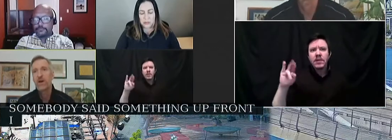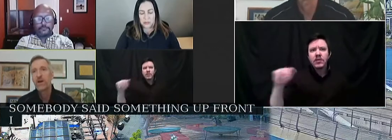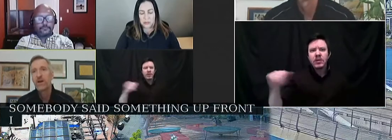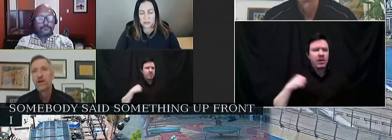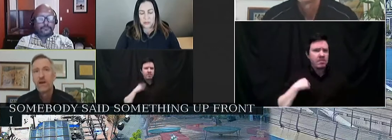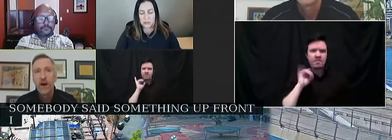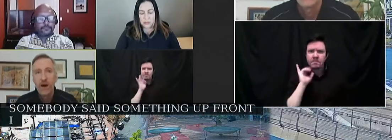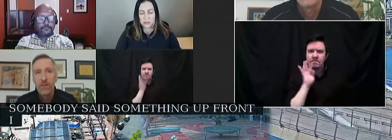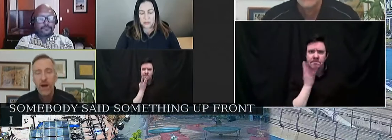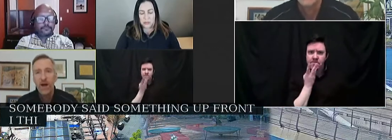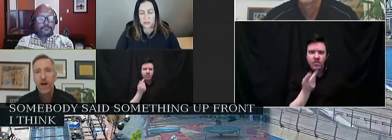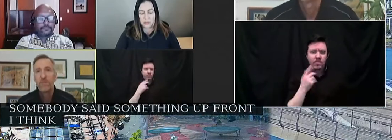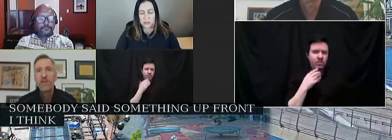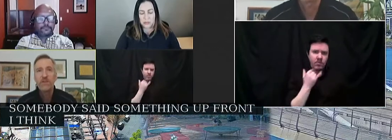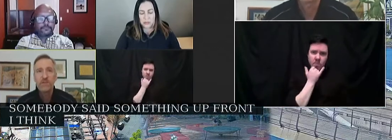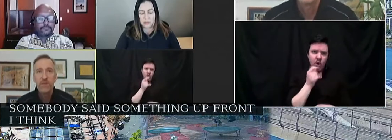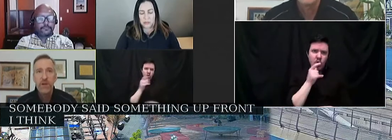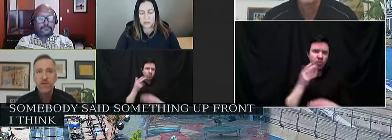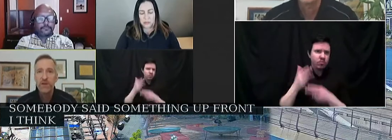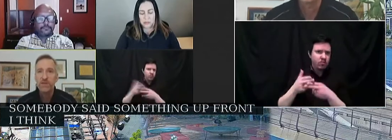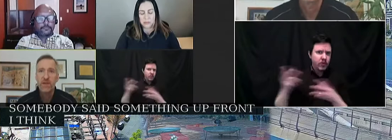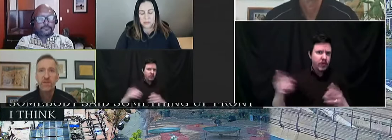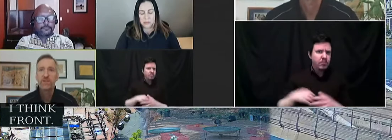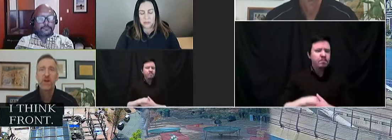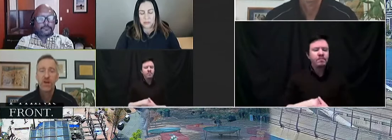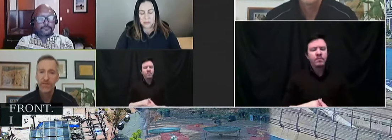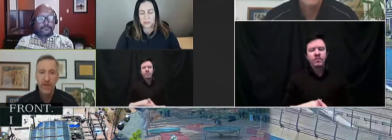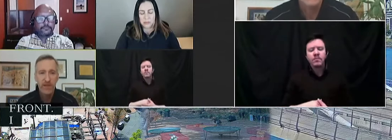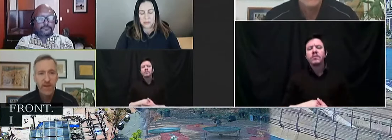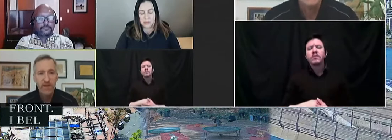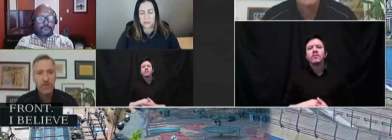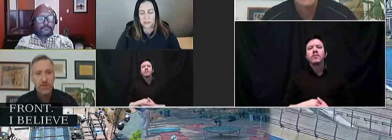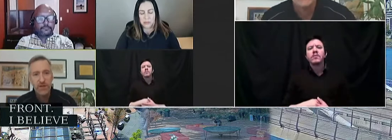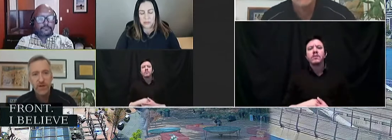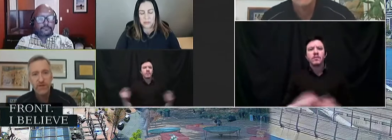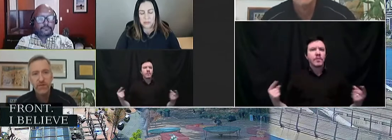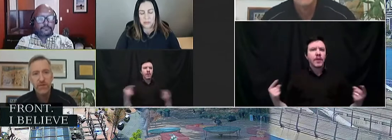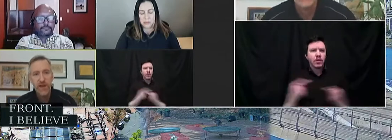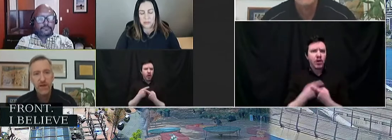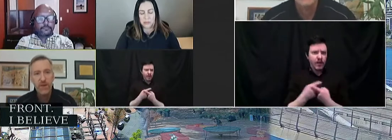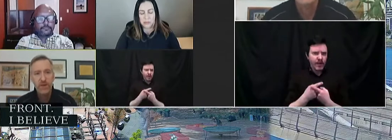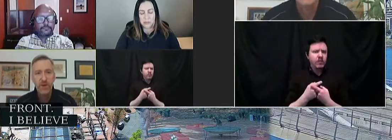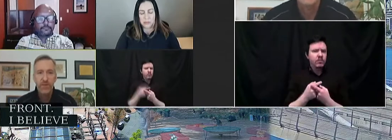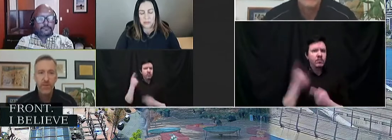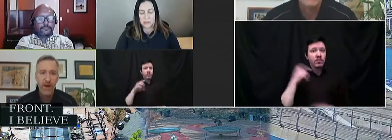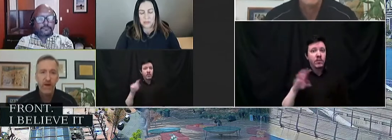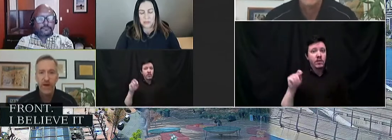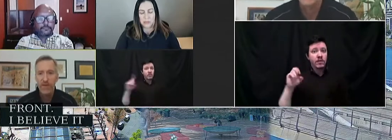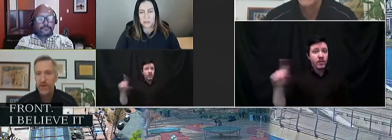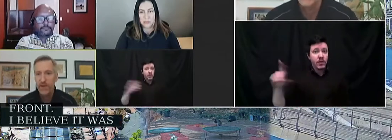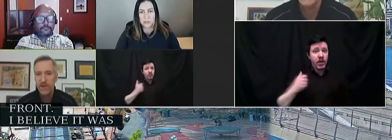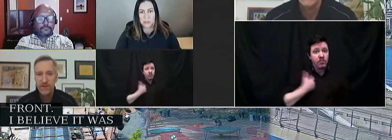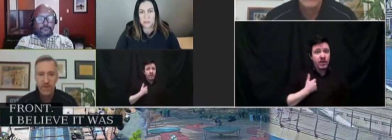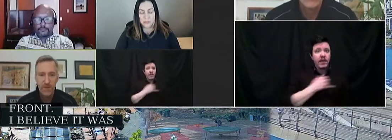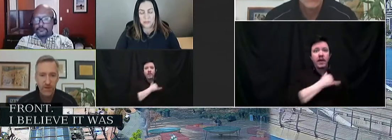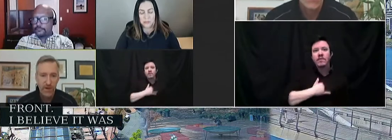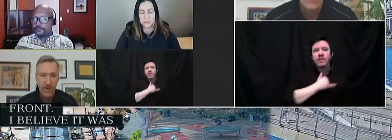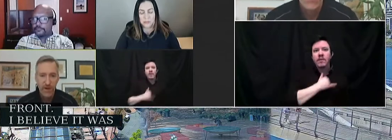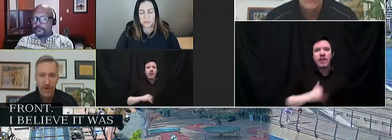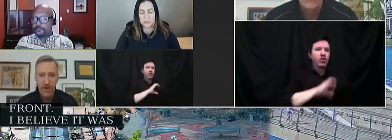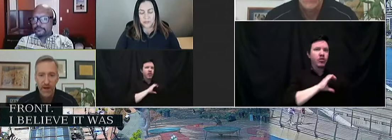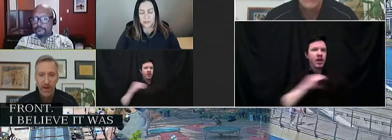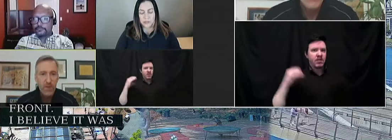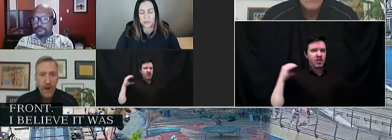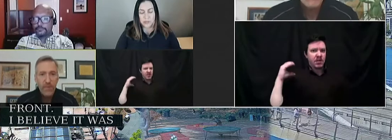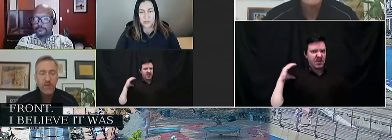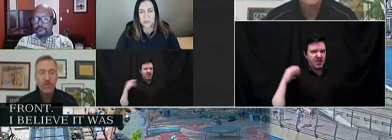wrong, sorry. But I believe it was Demetria who said there's a conflict of interest here for Ted being both the mayor and the police commissioner.